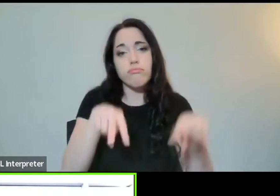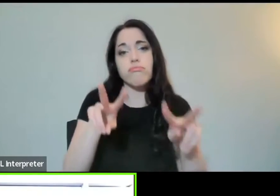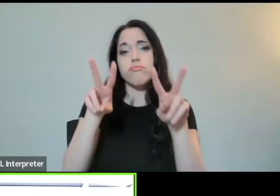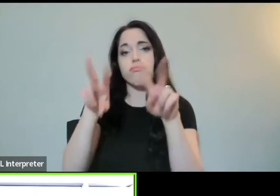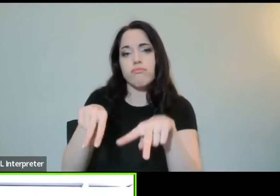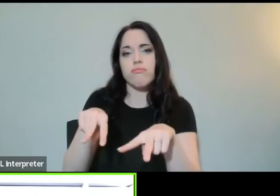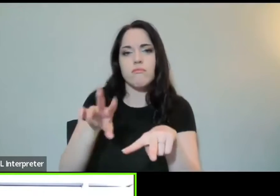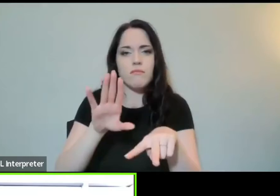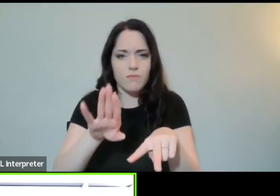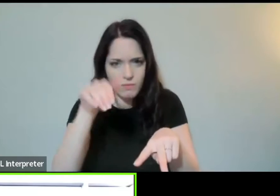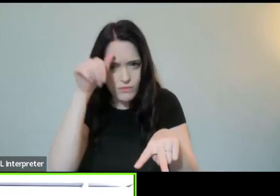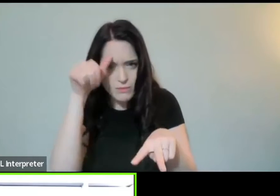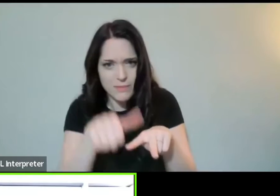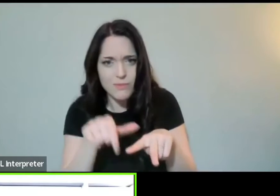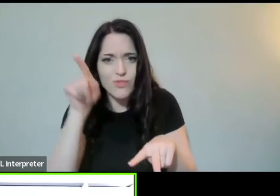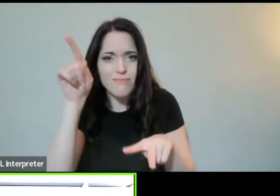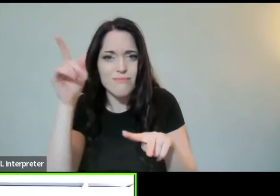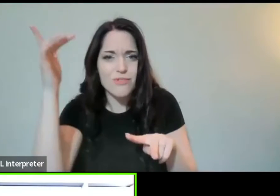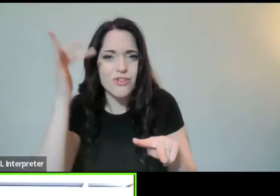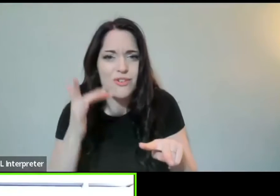good to remember God's mercy.